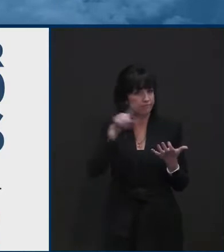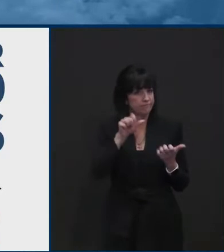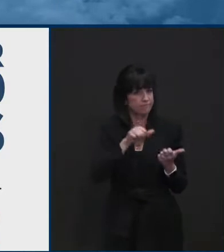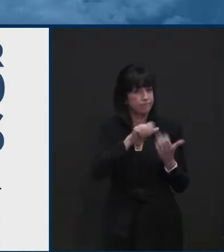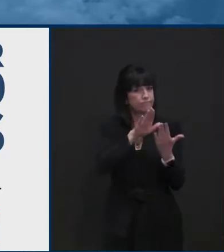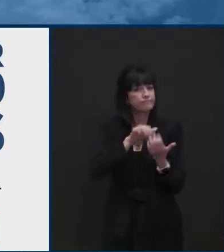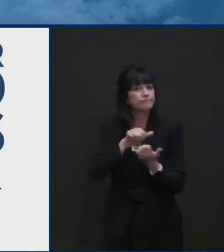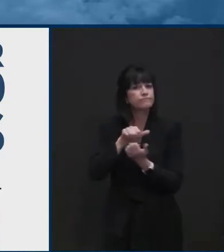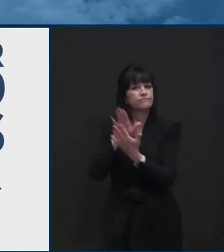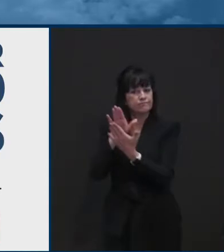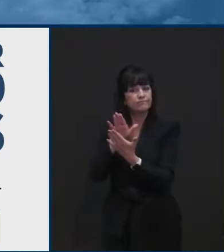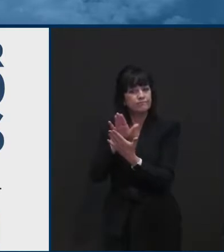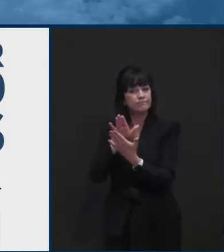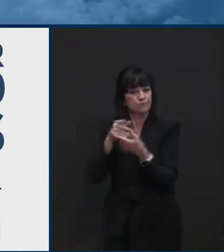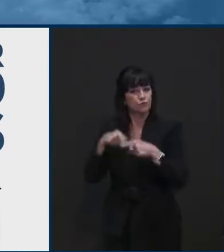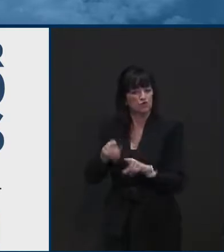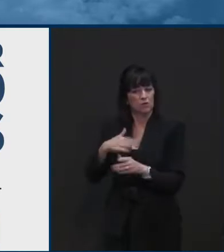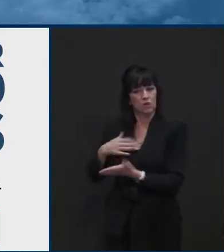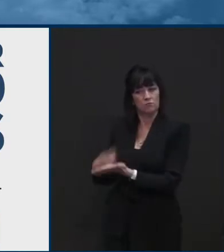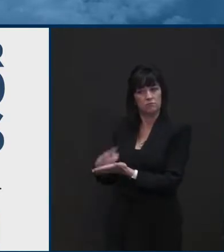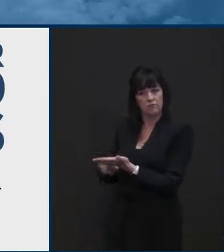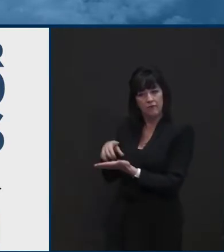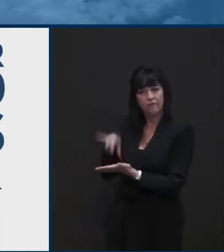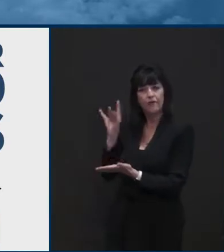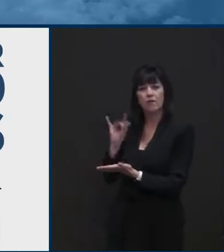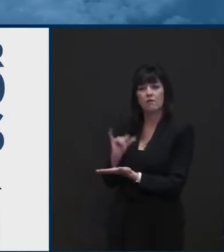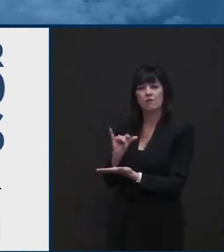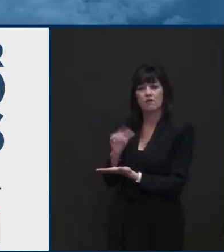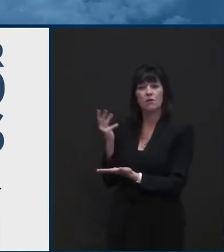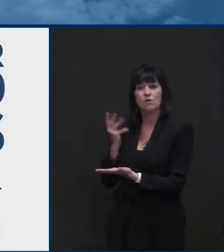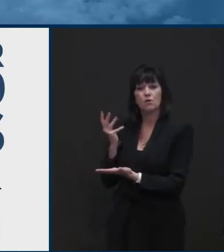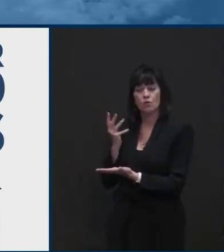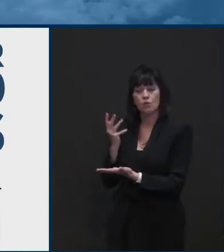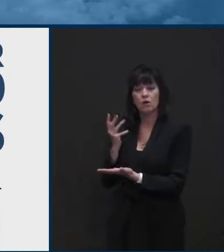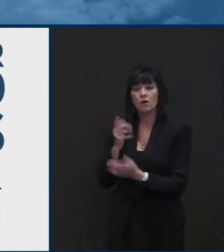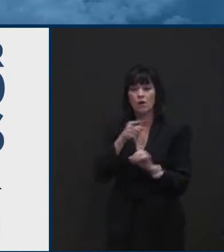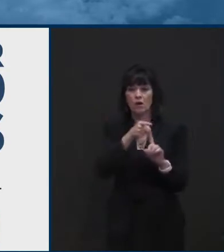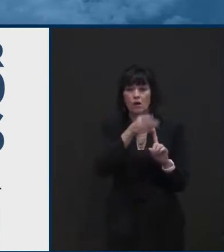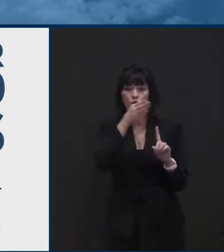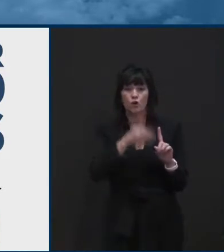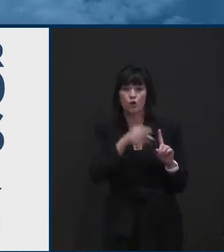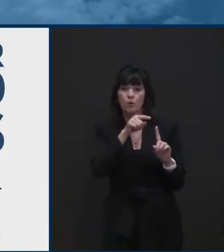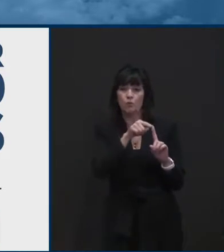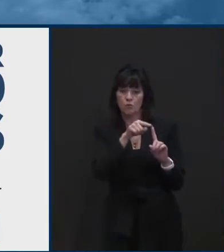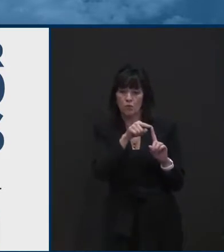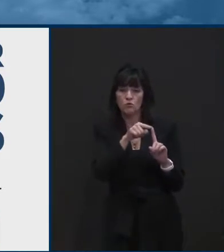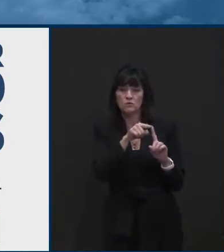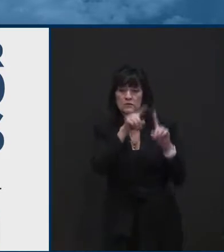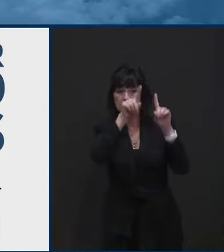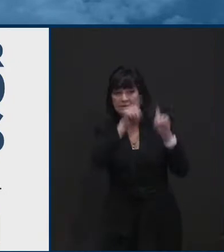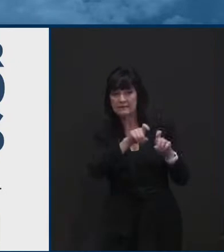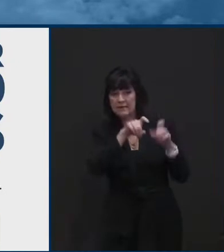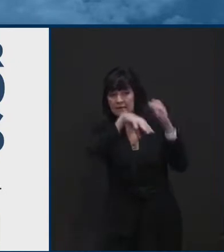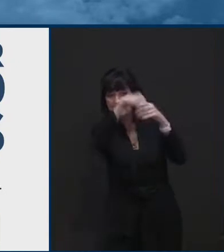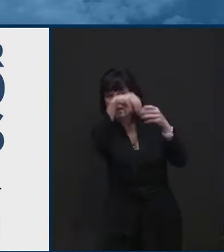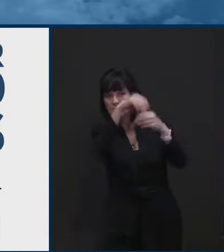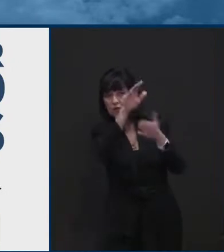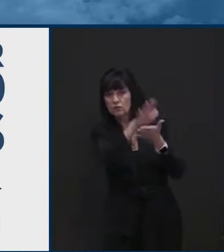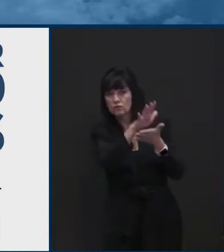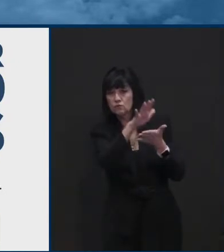learned in our conversations with teachers is once somebody tests positive outside of, of school, uh,